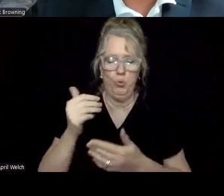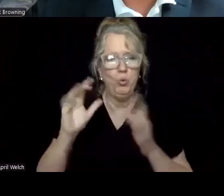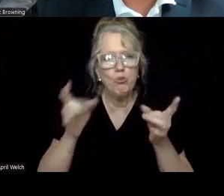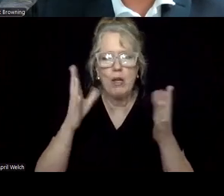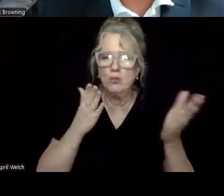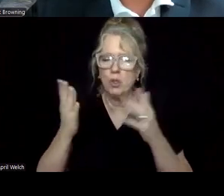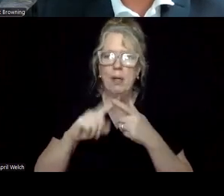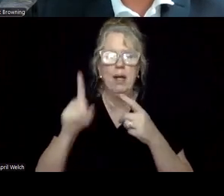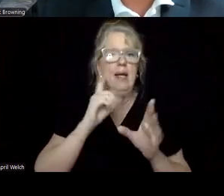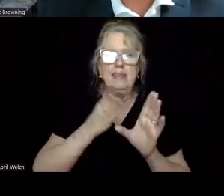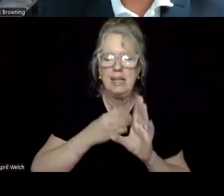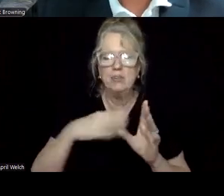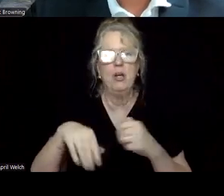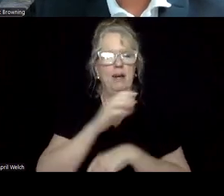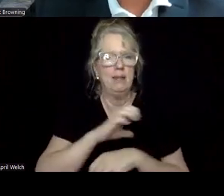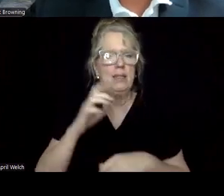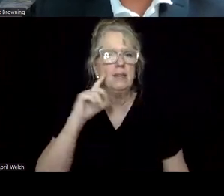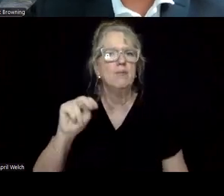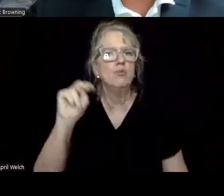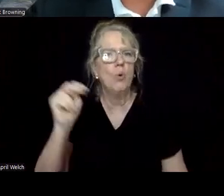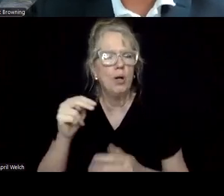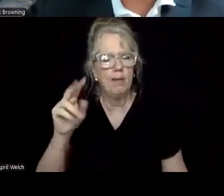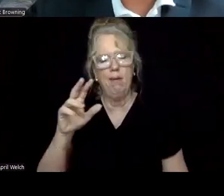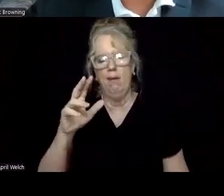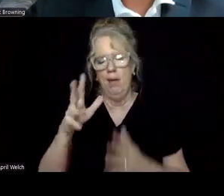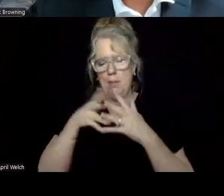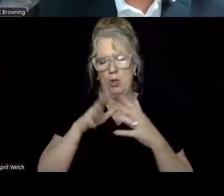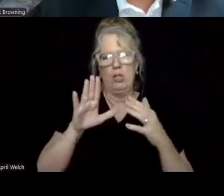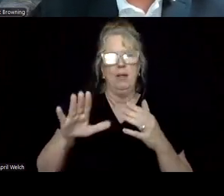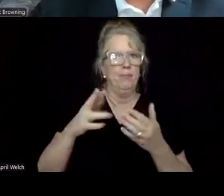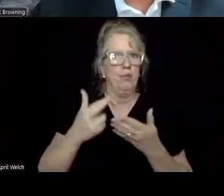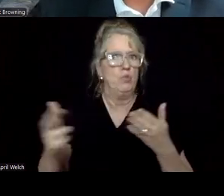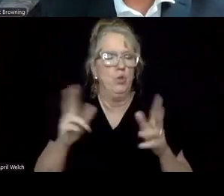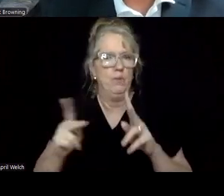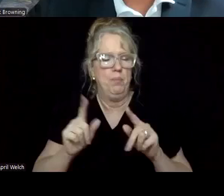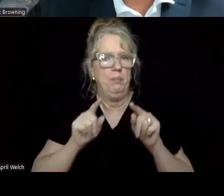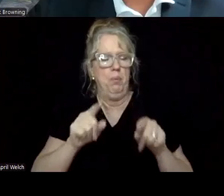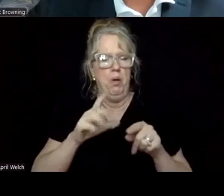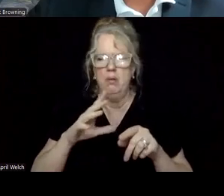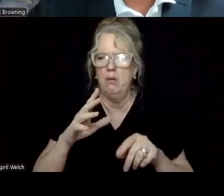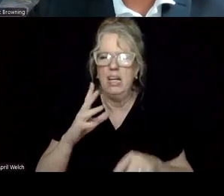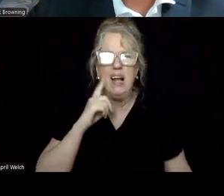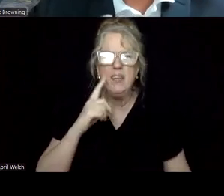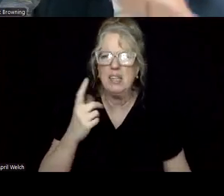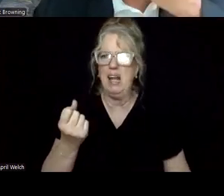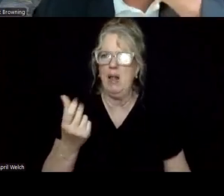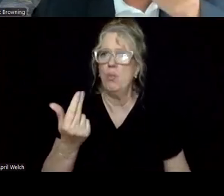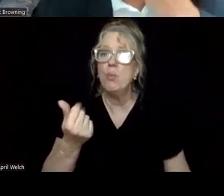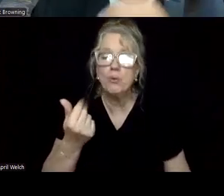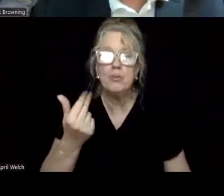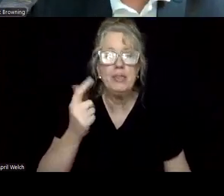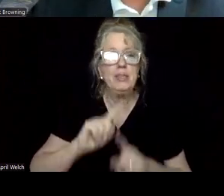Issue of Psychiatric Clinics of North America, Volume 47. It's a resource that had about 13 major practice-oriented